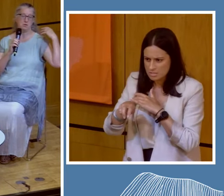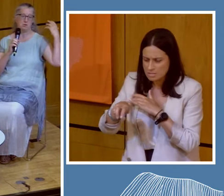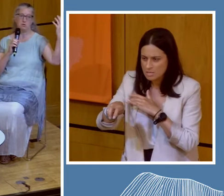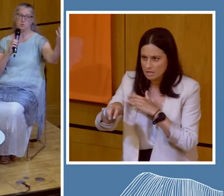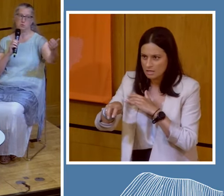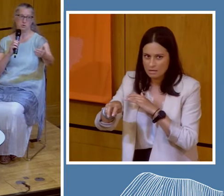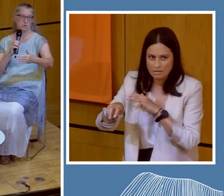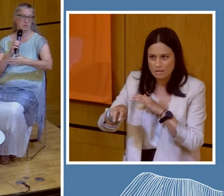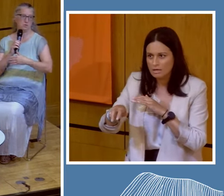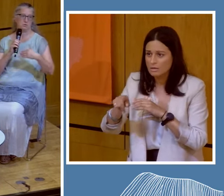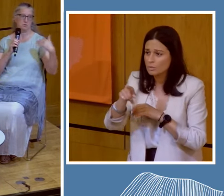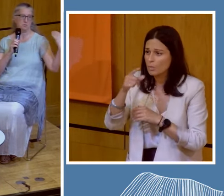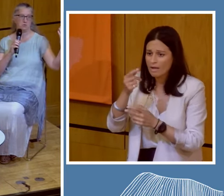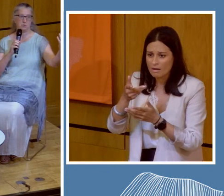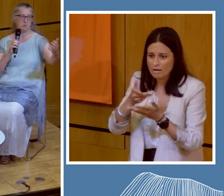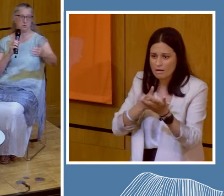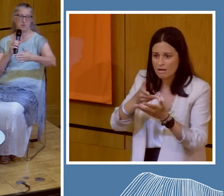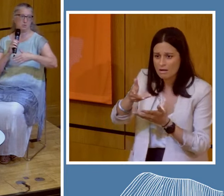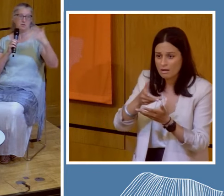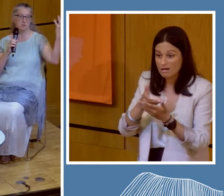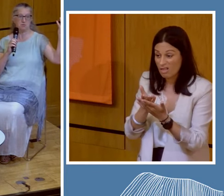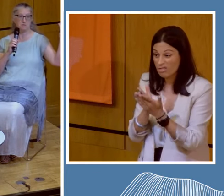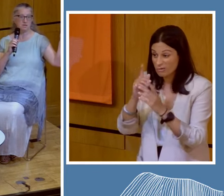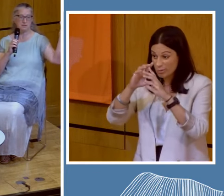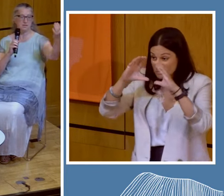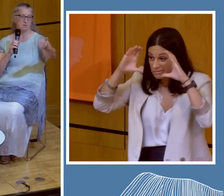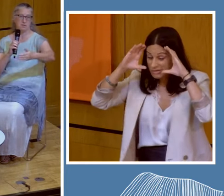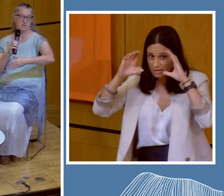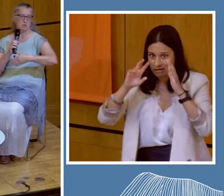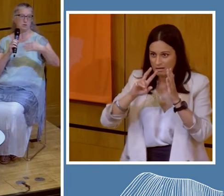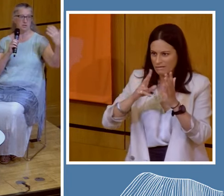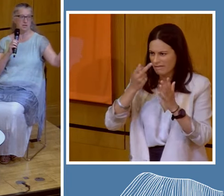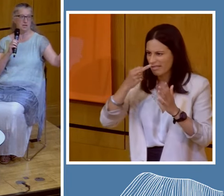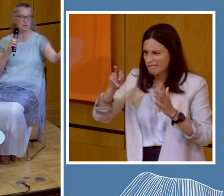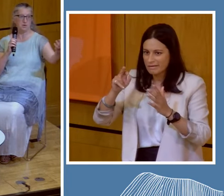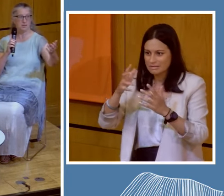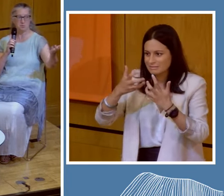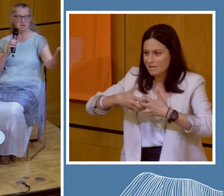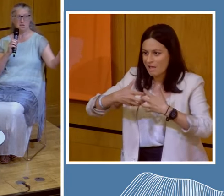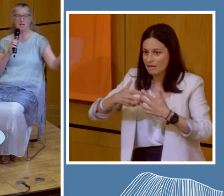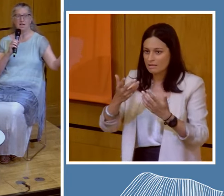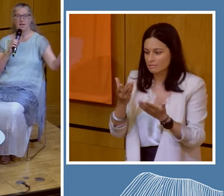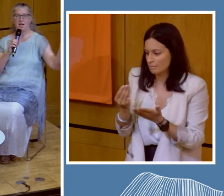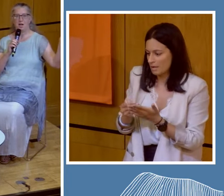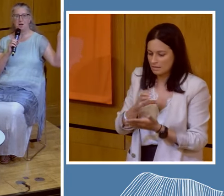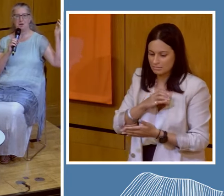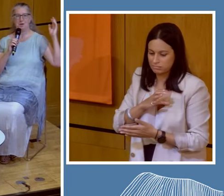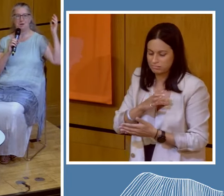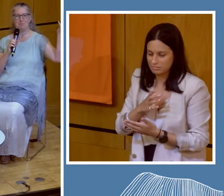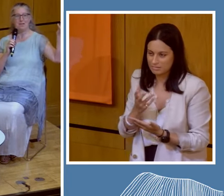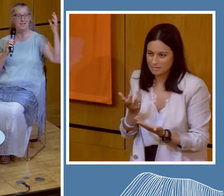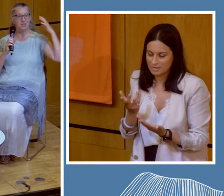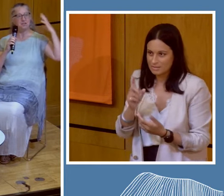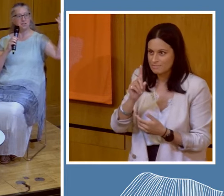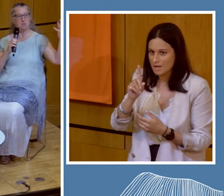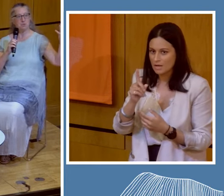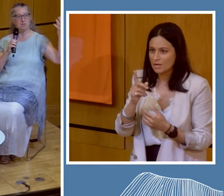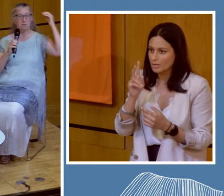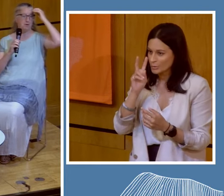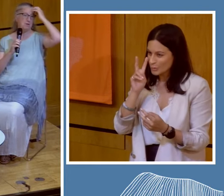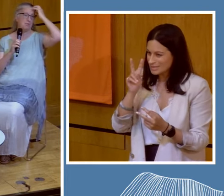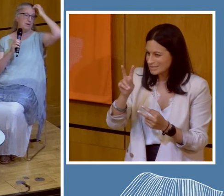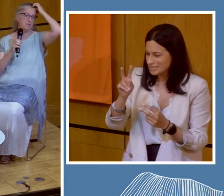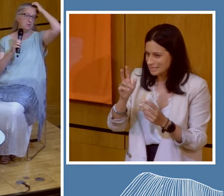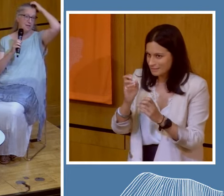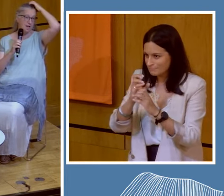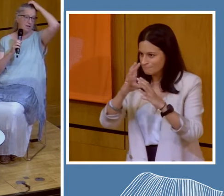maybe you could talk to them through, you know, we could do something really fancy with technology if we had the money. So you can see where